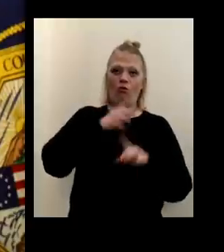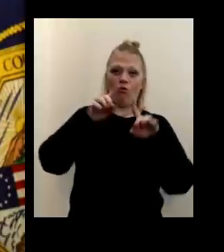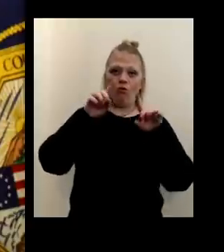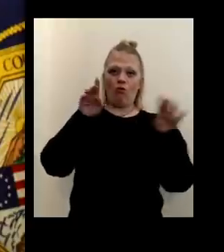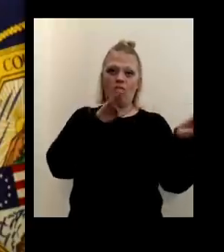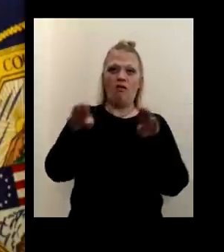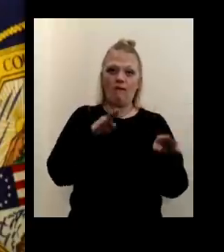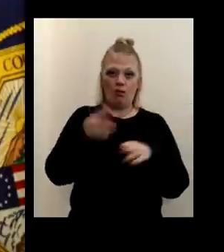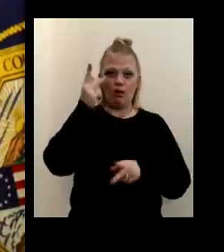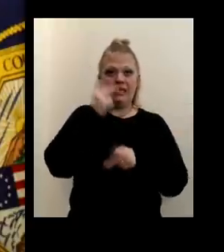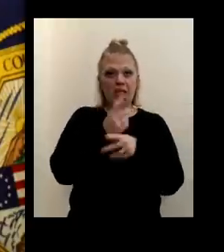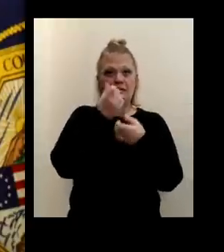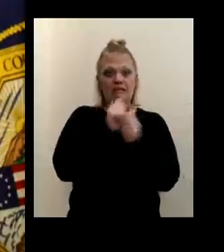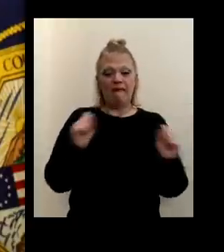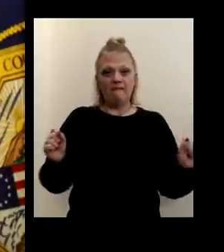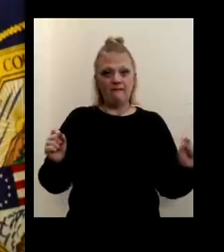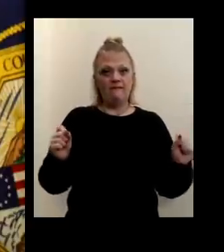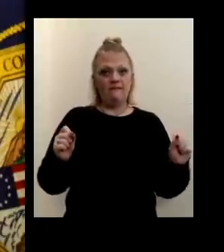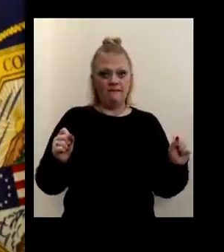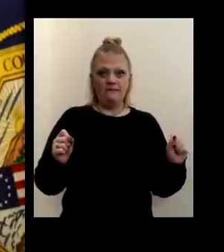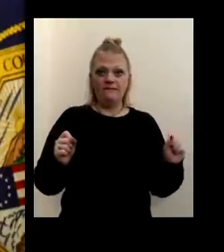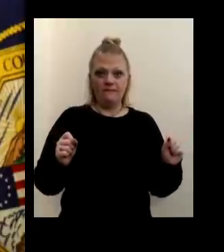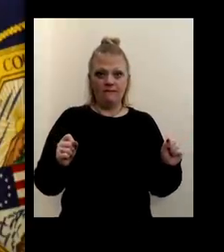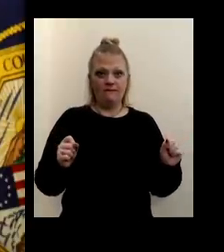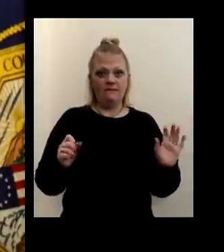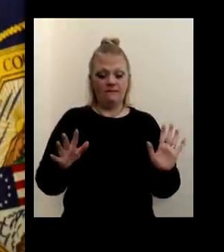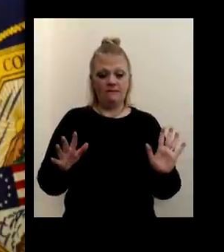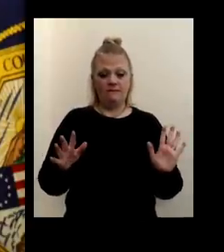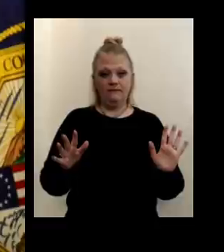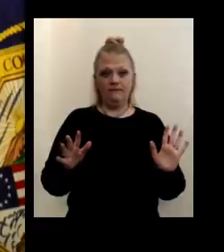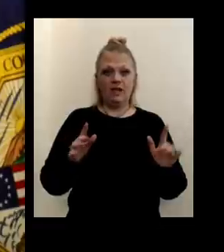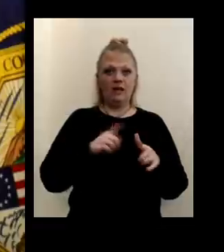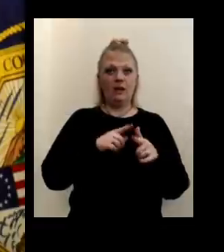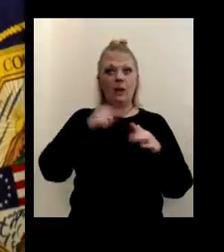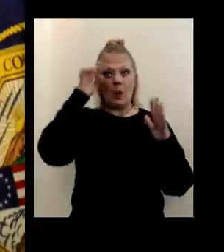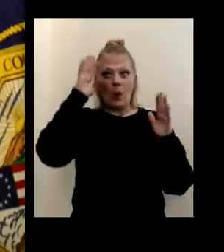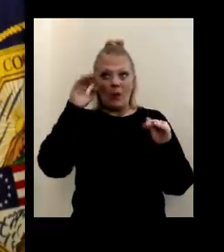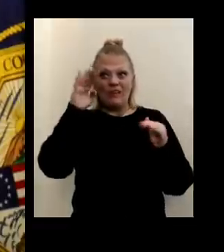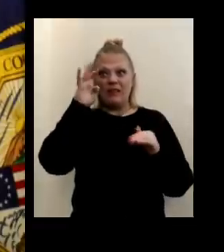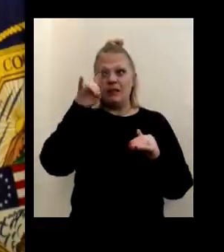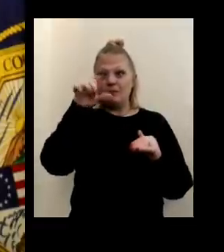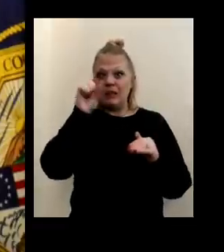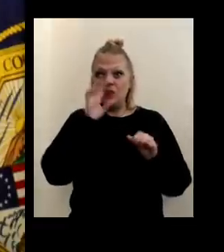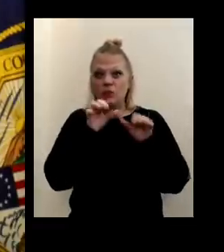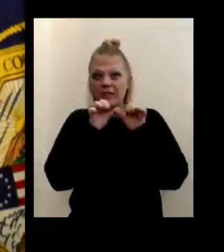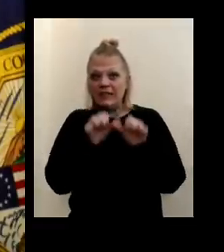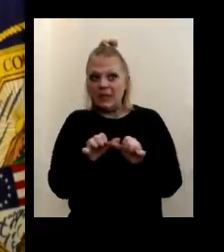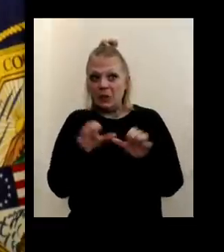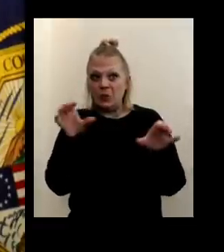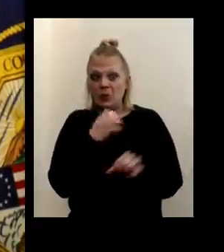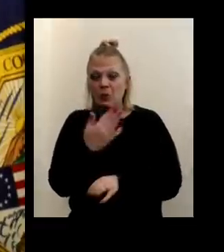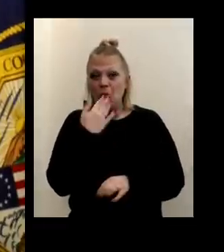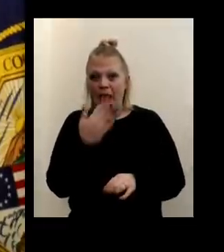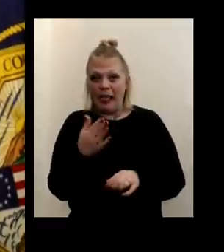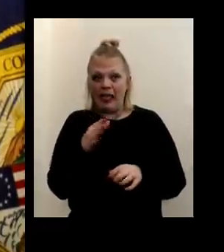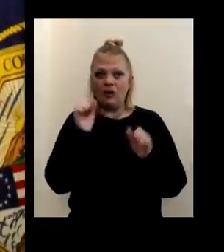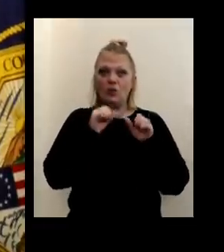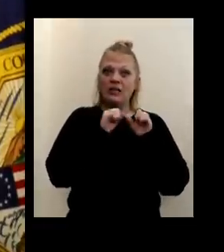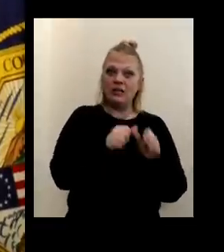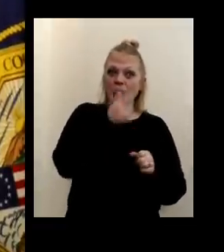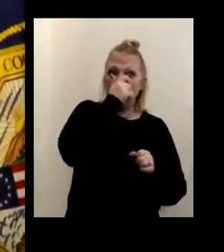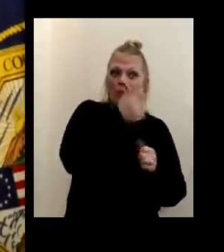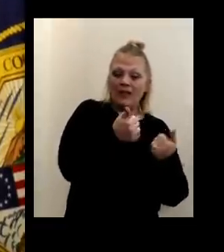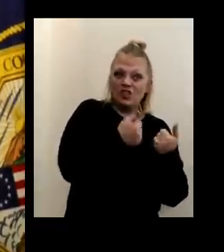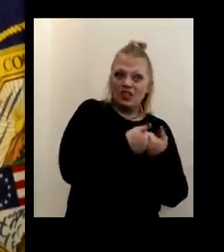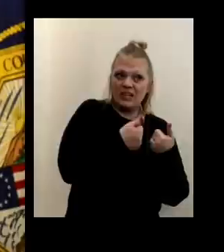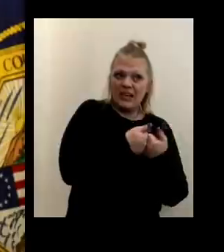to keep it safe and, uh, you know, and, um, you know, further, hopefully the bills will continue doing well and we'll be able to continue watching the games,